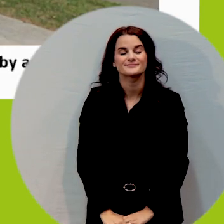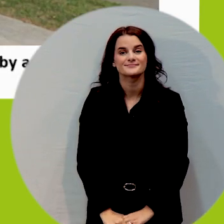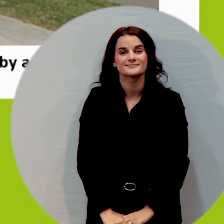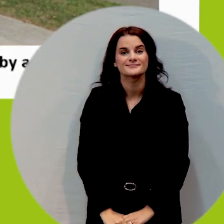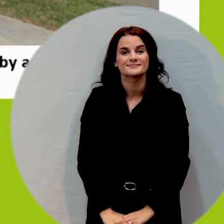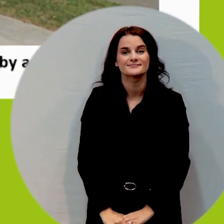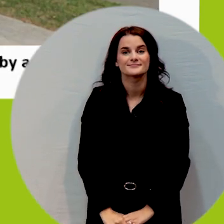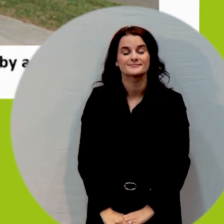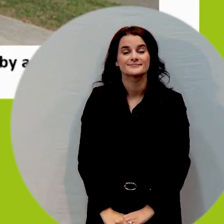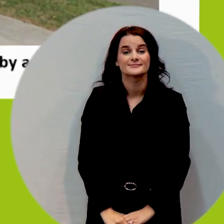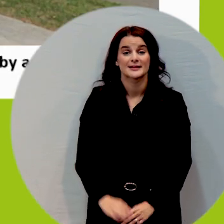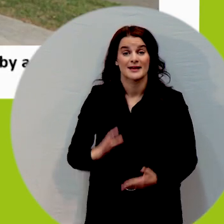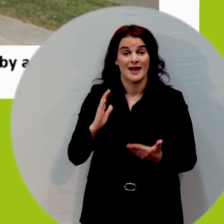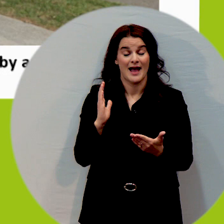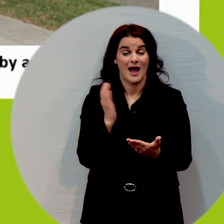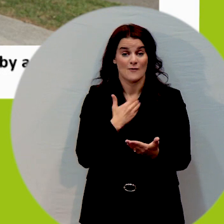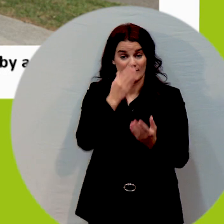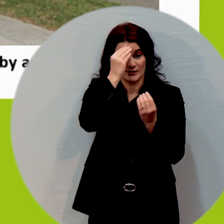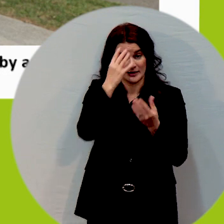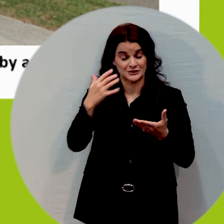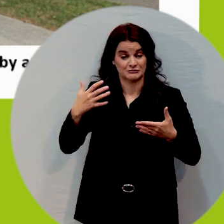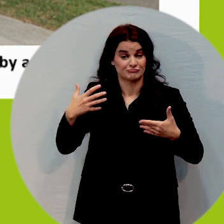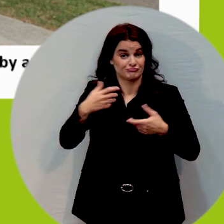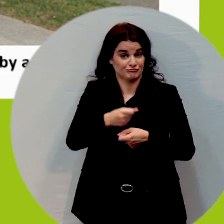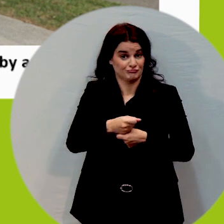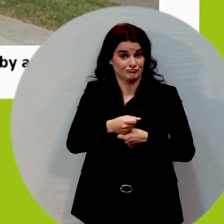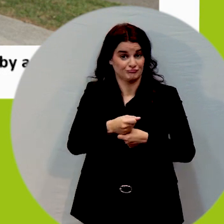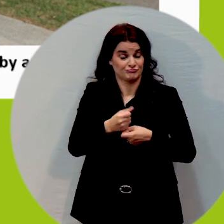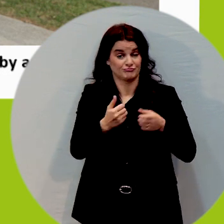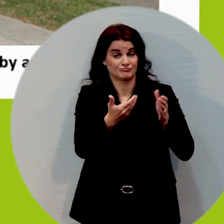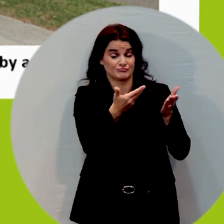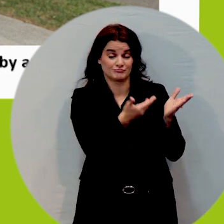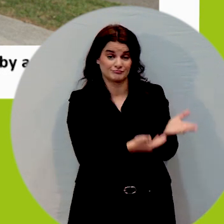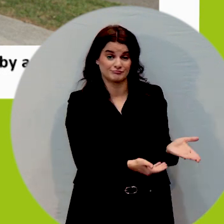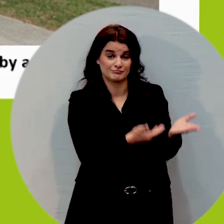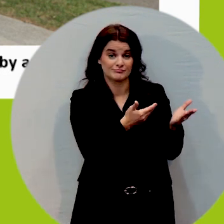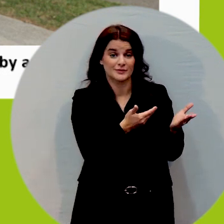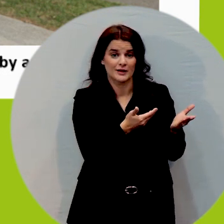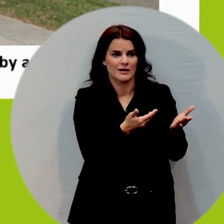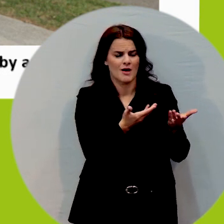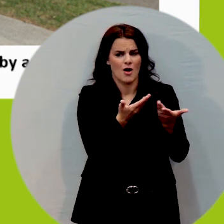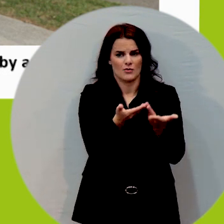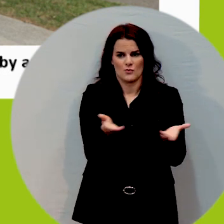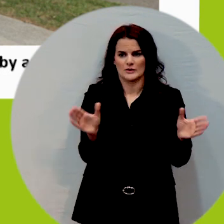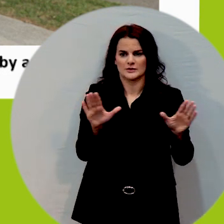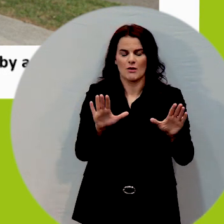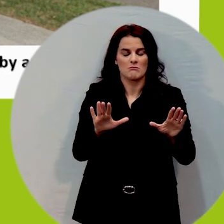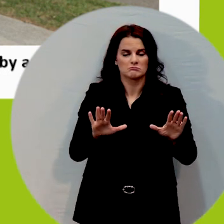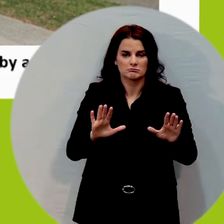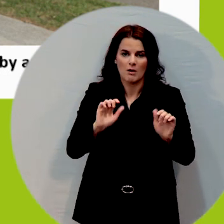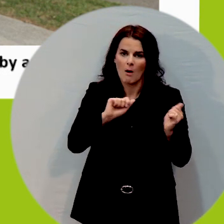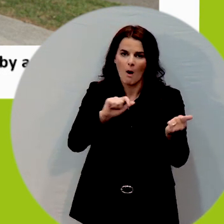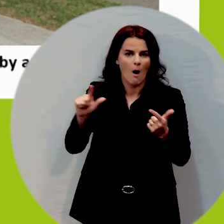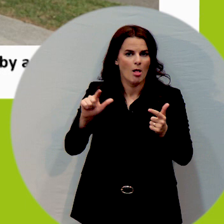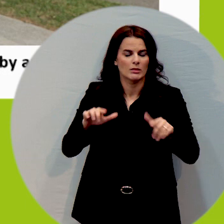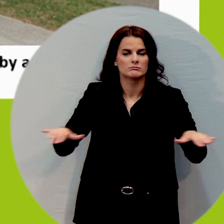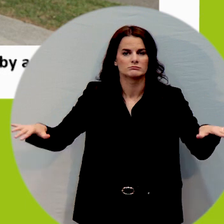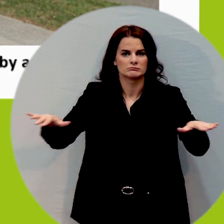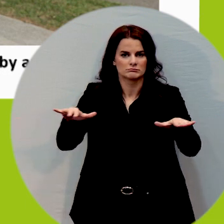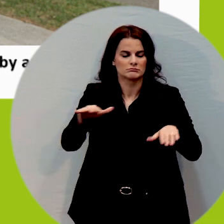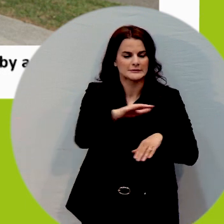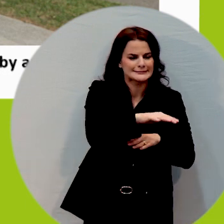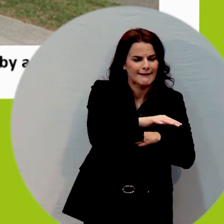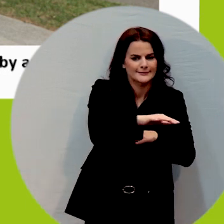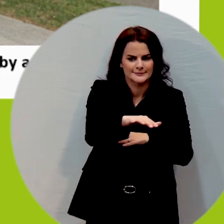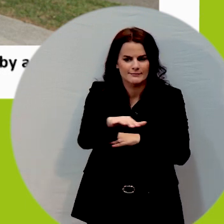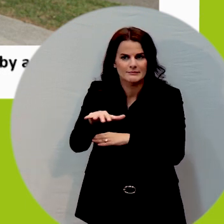Our summary of findings from this collection across all sites. What we collected throughout the